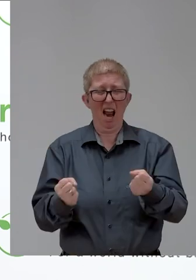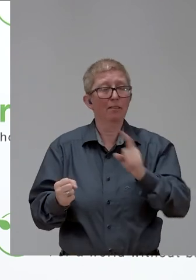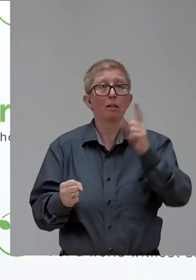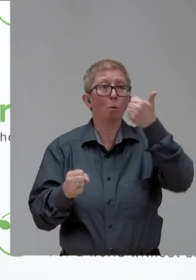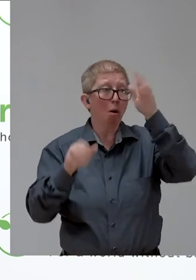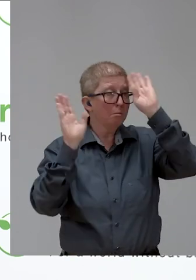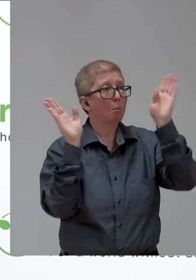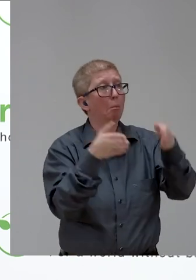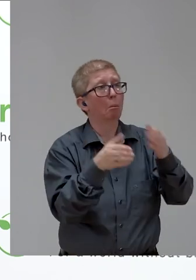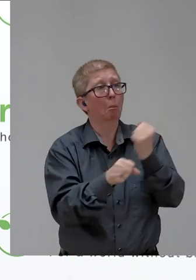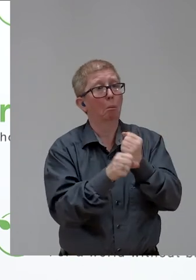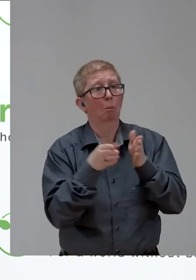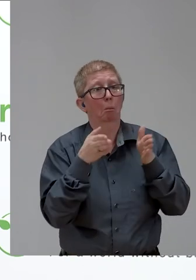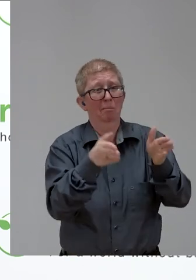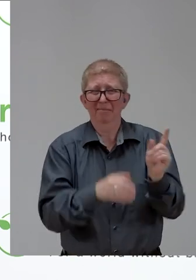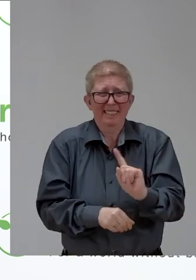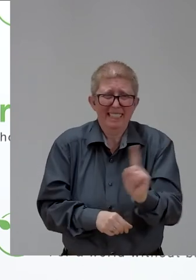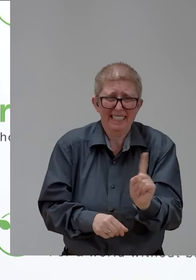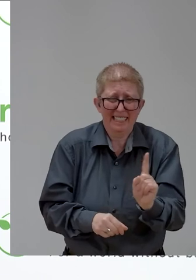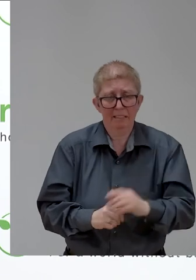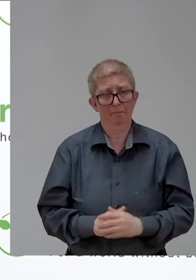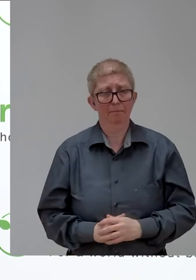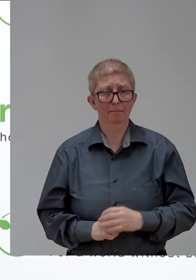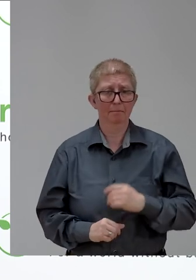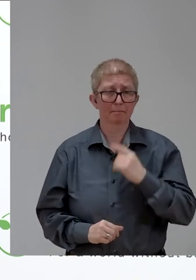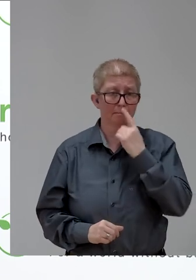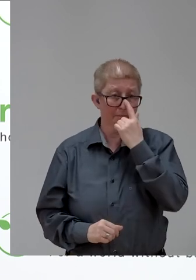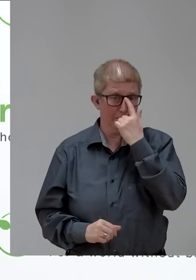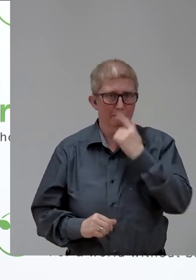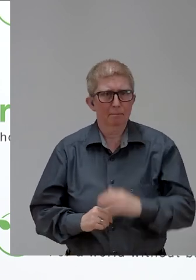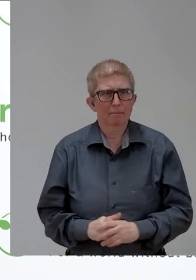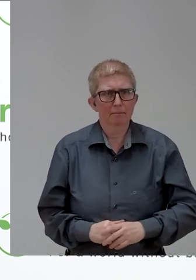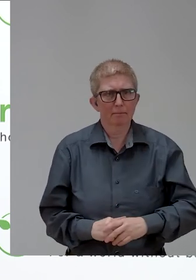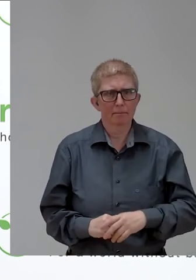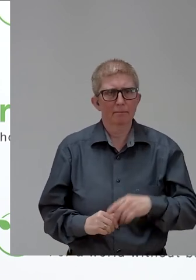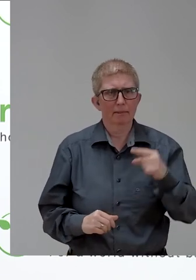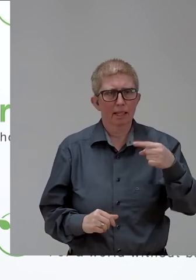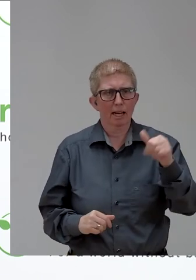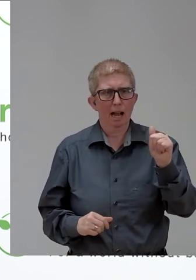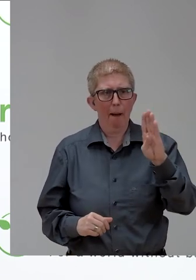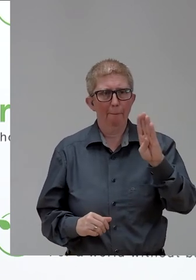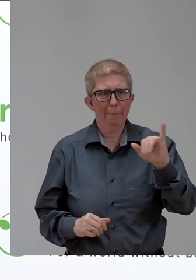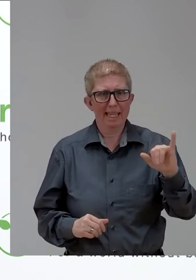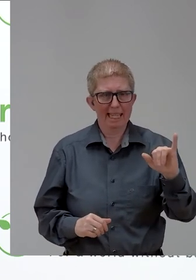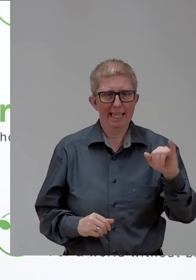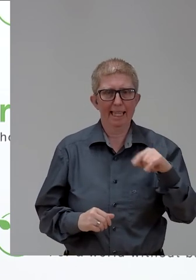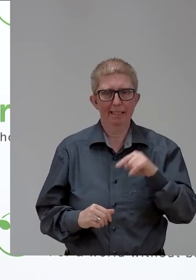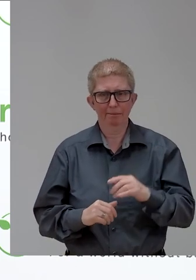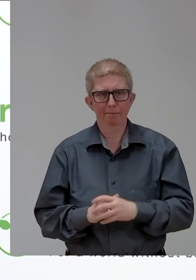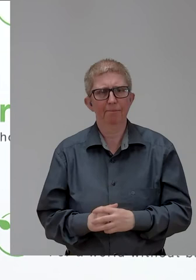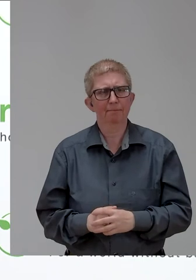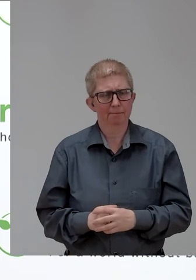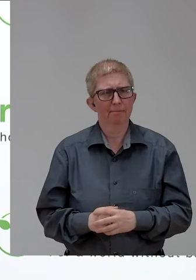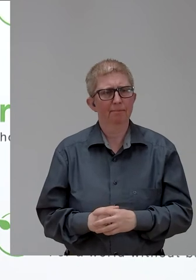Gabi, Gabi Admon-Rick. He works for the Israeli government, for the Ministry of Justice. Of course, it's not a UN agency, it's a government,